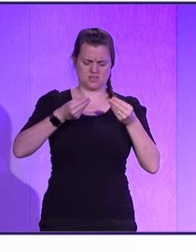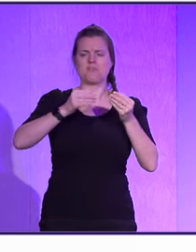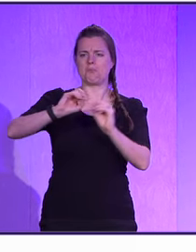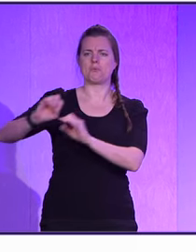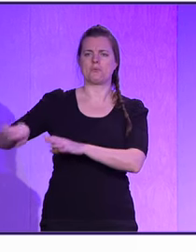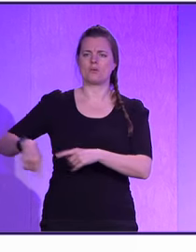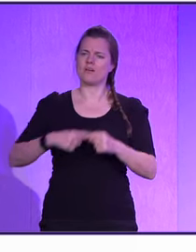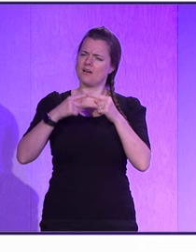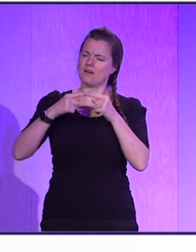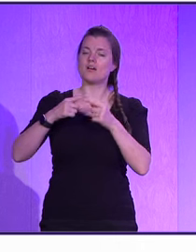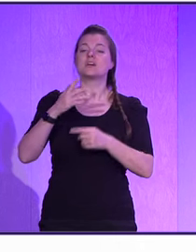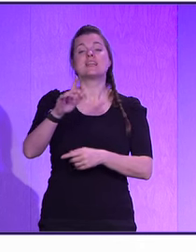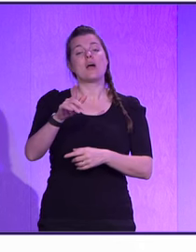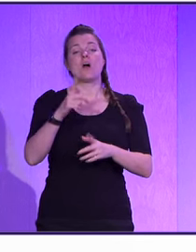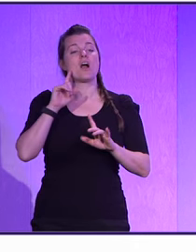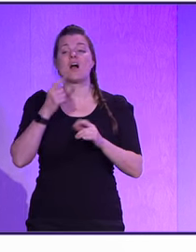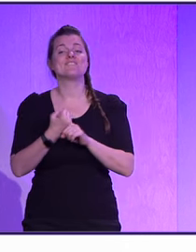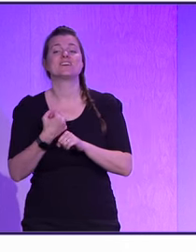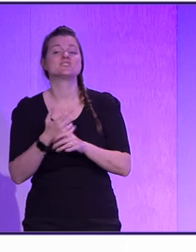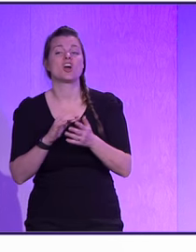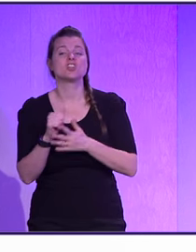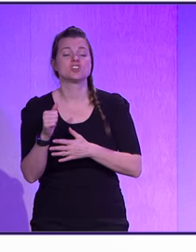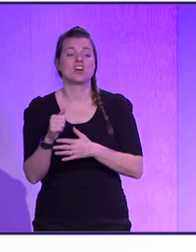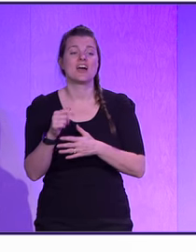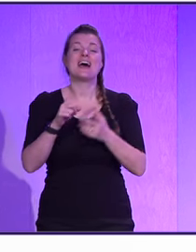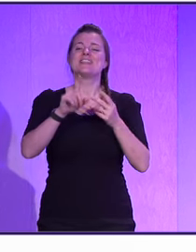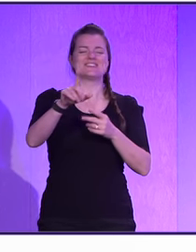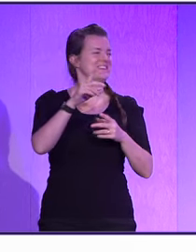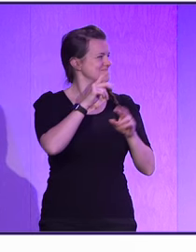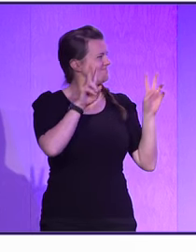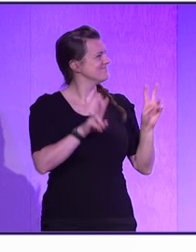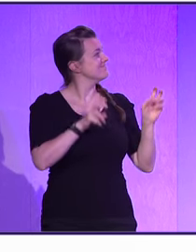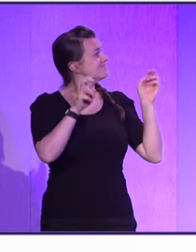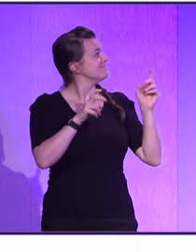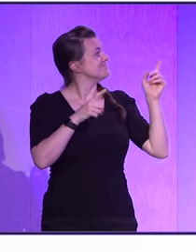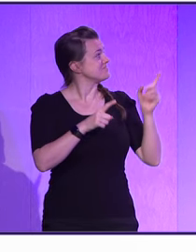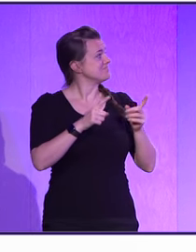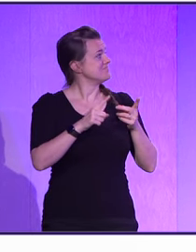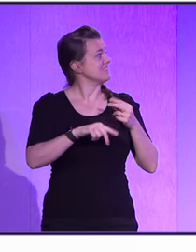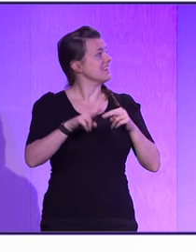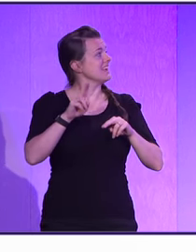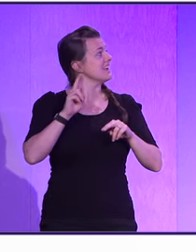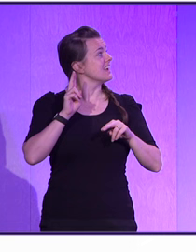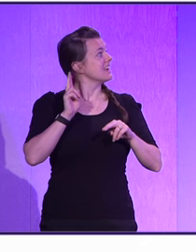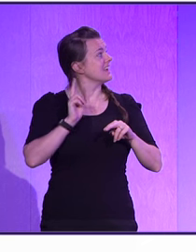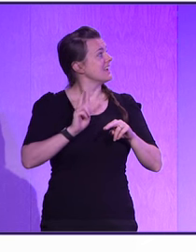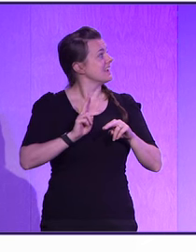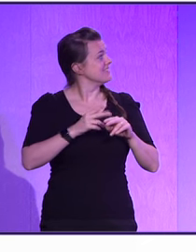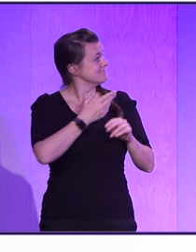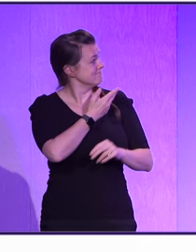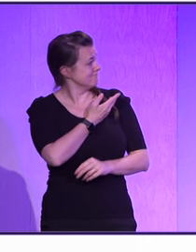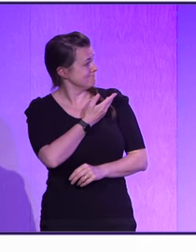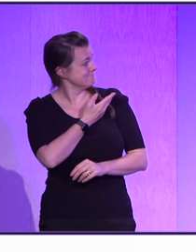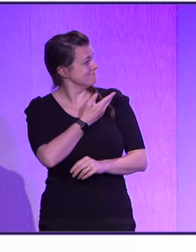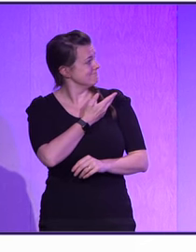I cannot fix your culture, and as Matt somewhere in the room said, probably if you're on the broken culture, you're waiting a lot more for